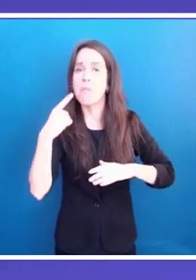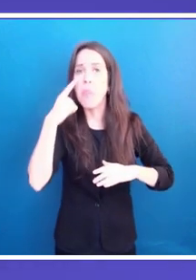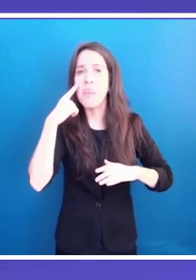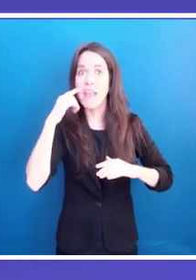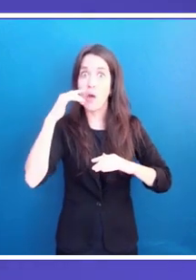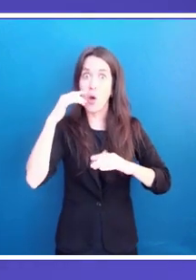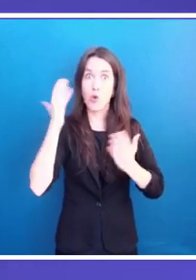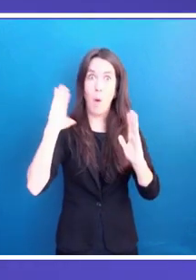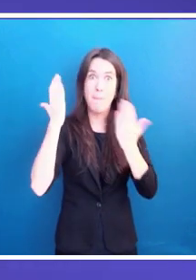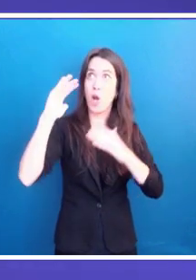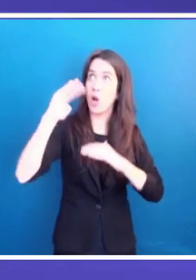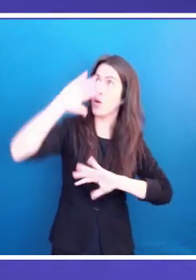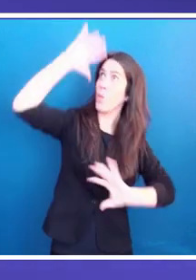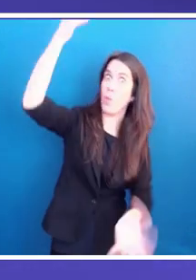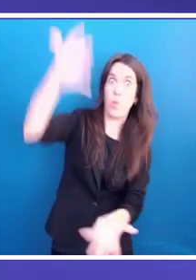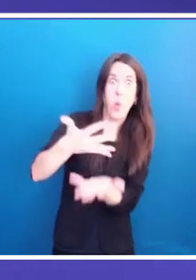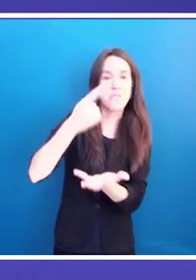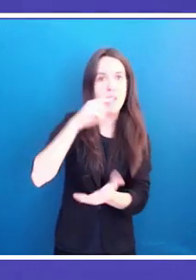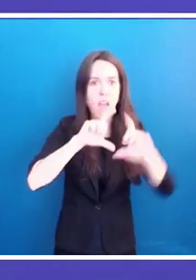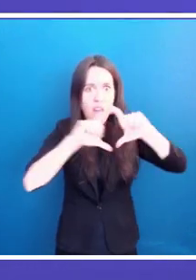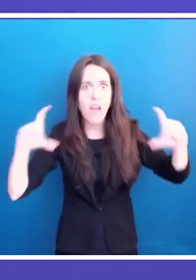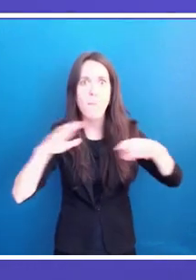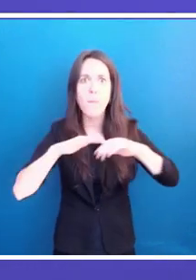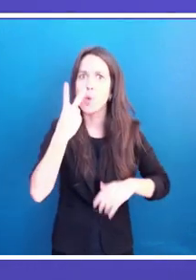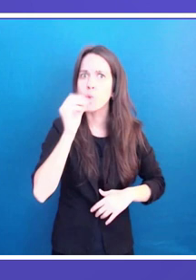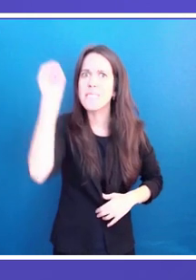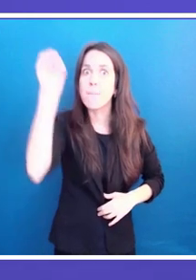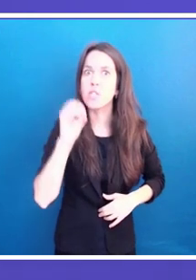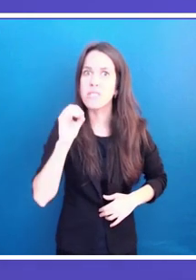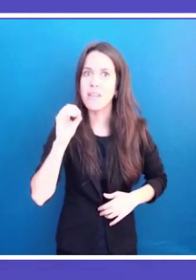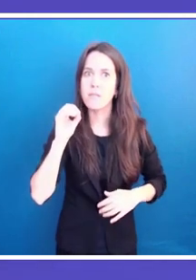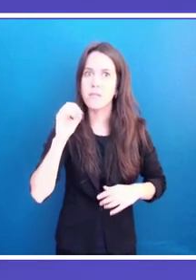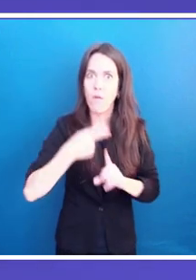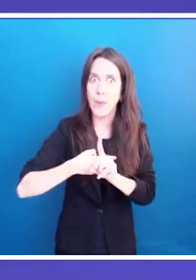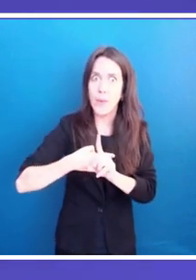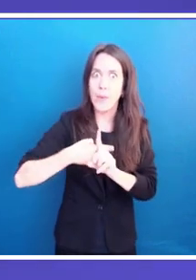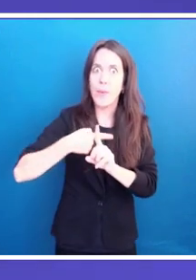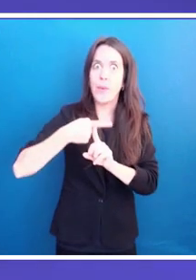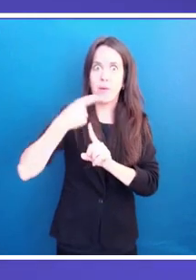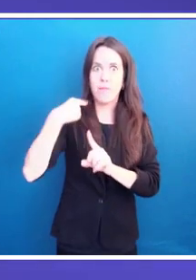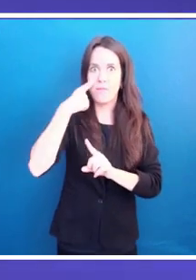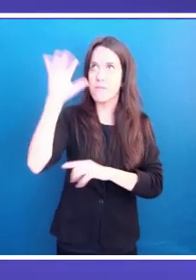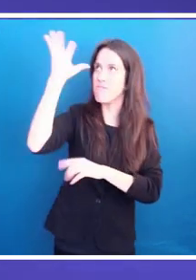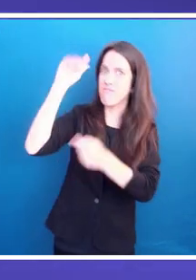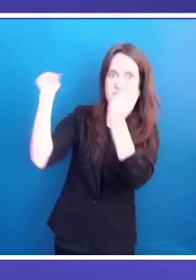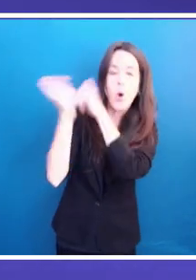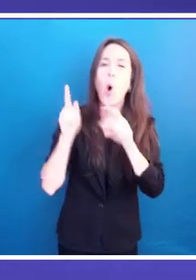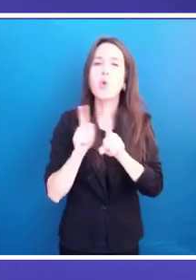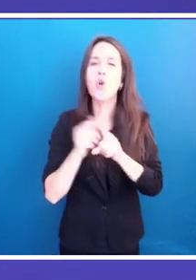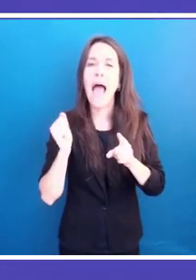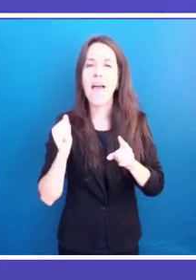there are geopolitical considerations that destabilize the region on top of all these other issues. In